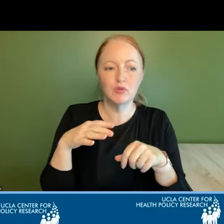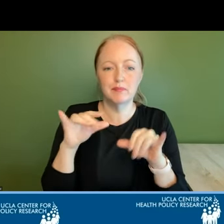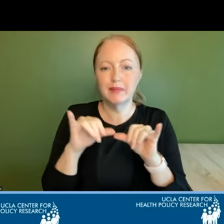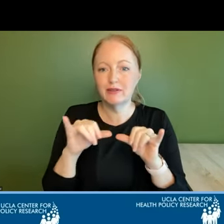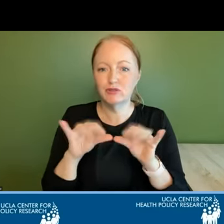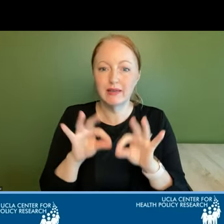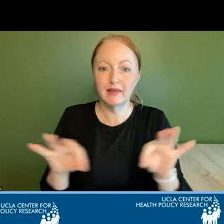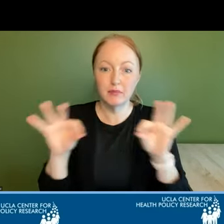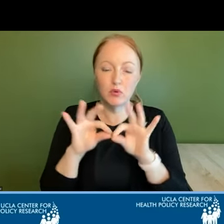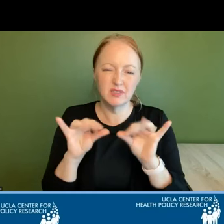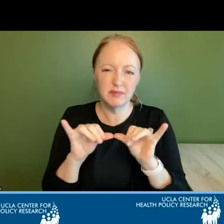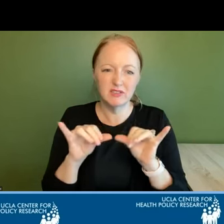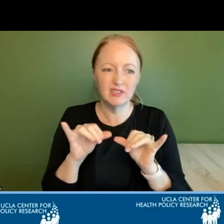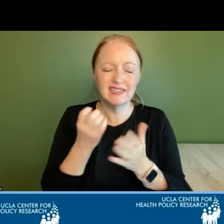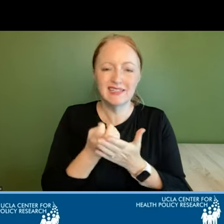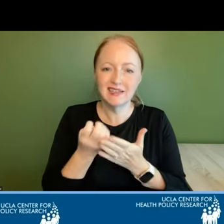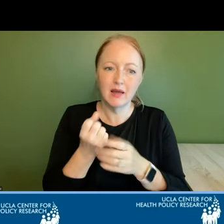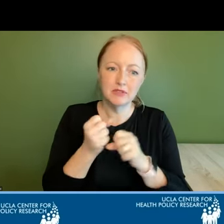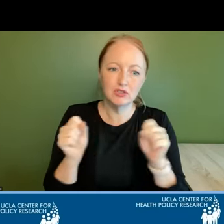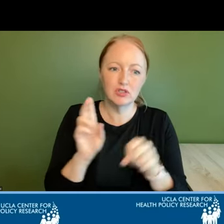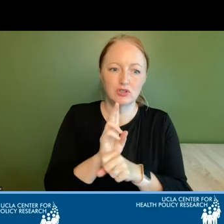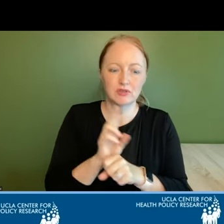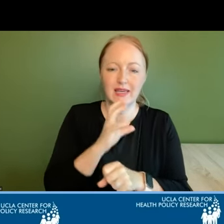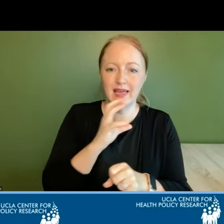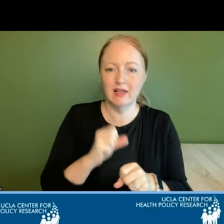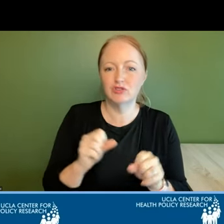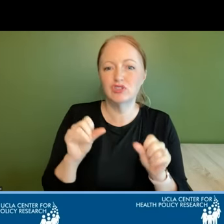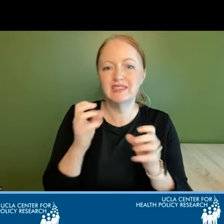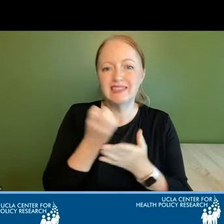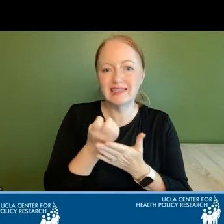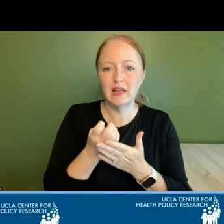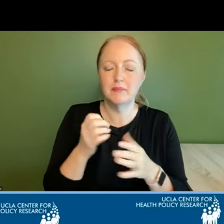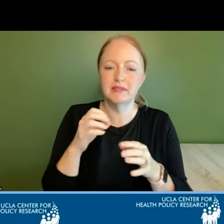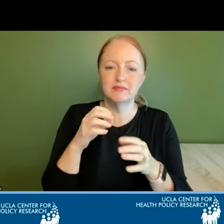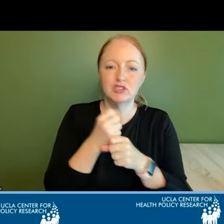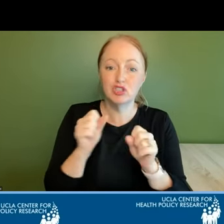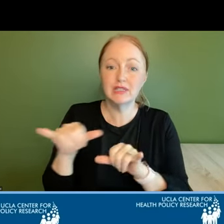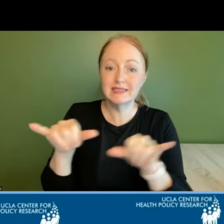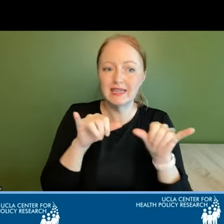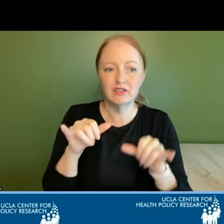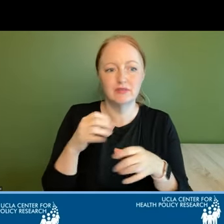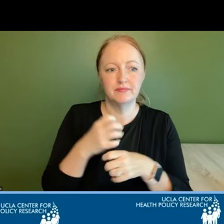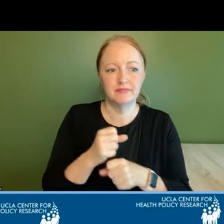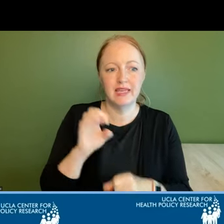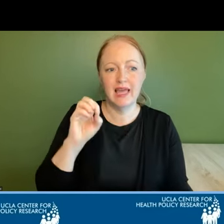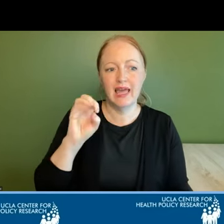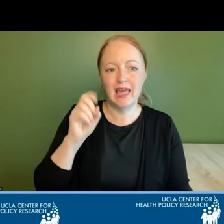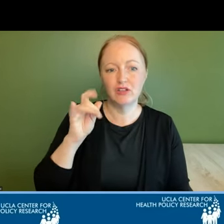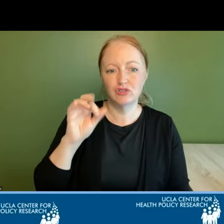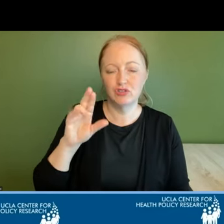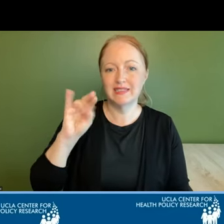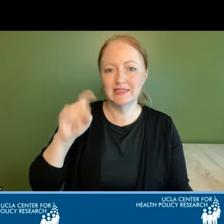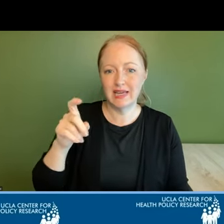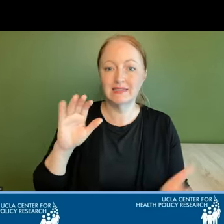the importance of measuring economic security using the elder economic security standard also called the elder index versus measuring